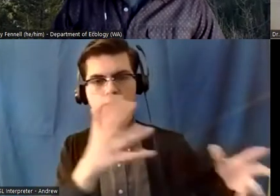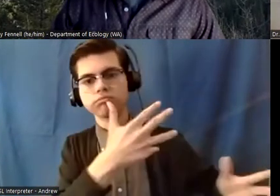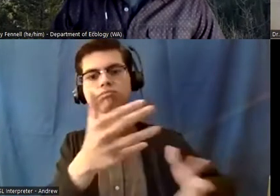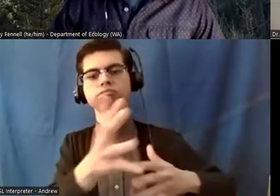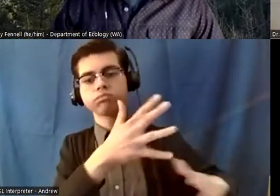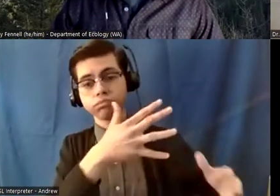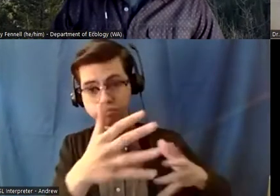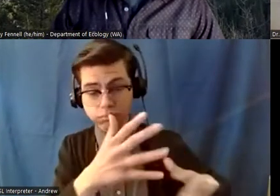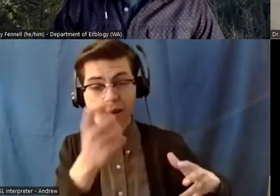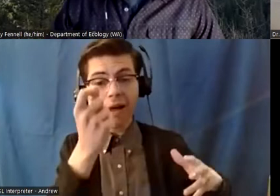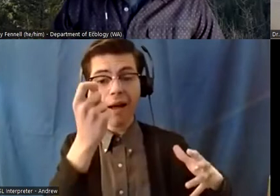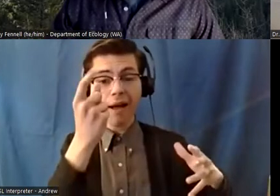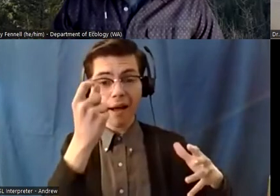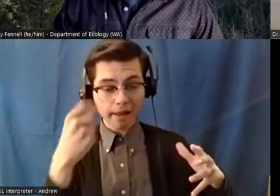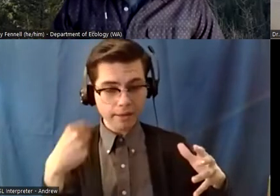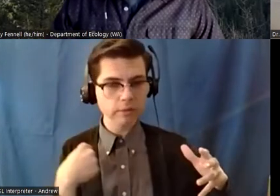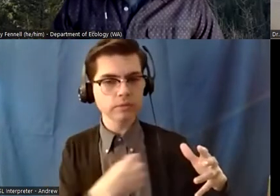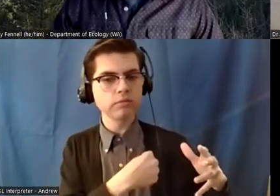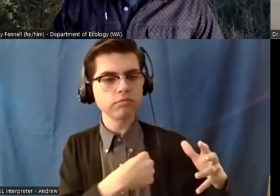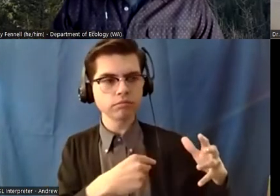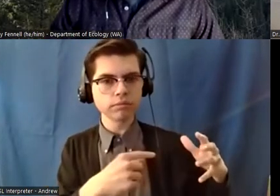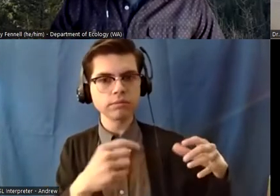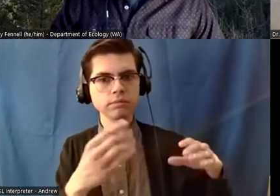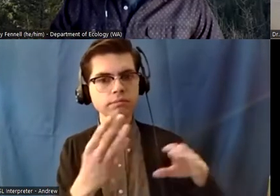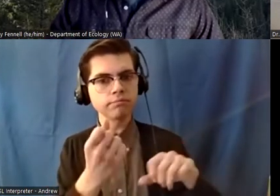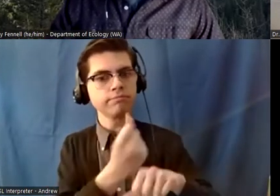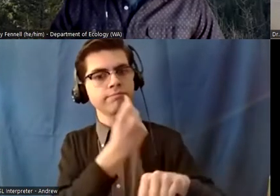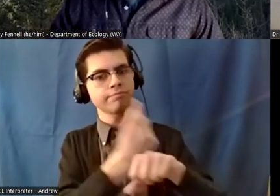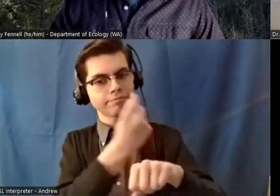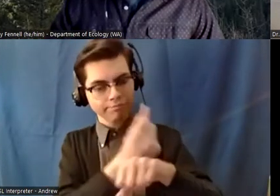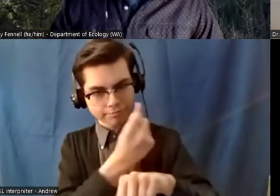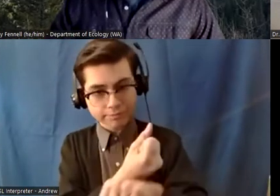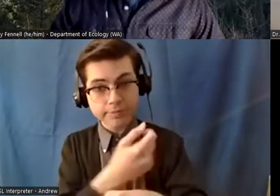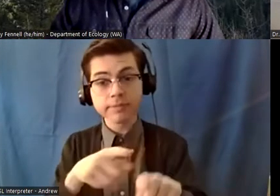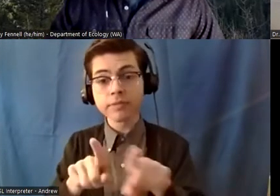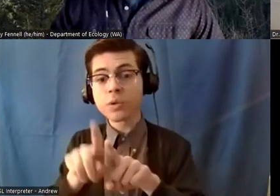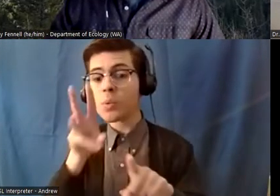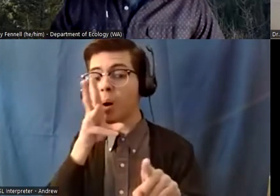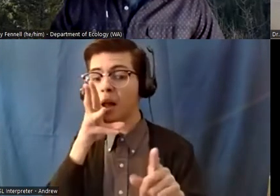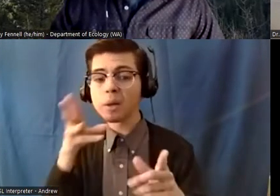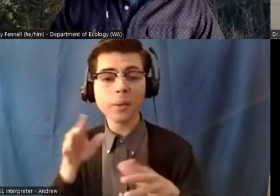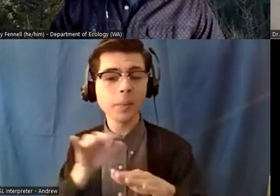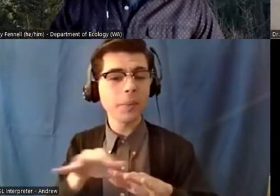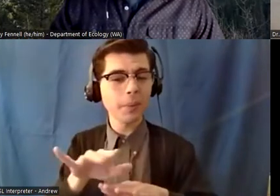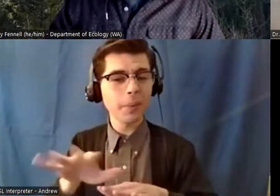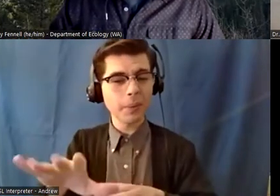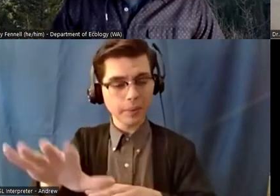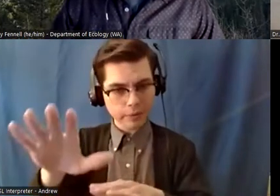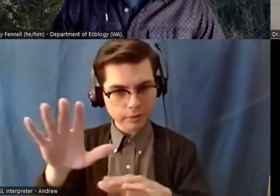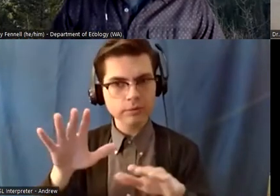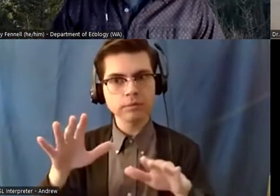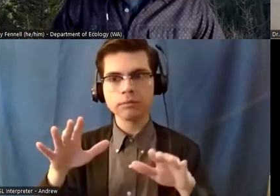out of the trail out of the rivers um and just a whole slew of kind of challenging projects um and it was